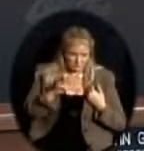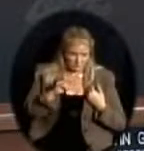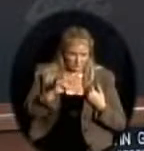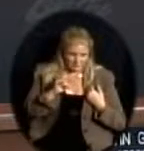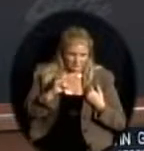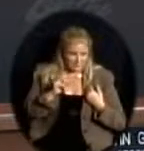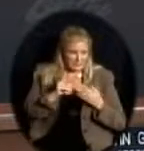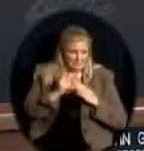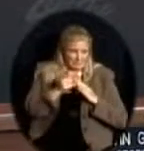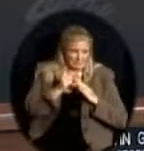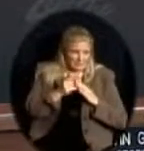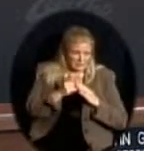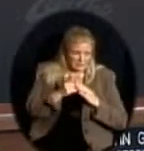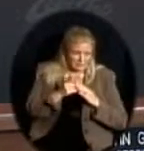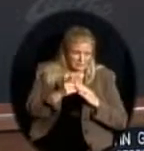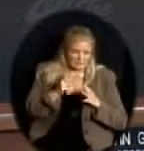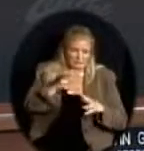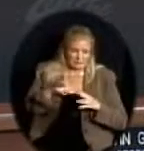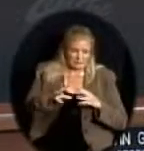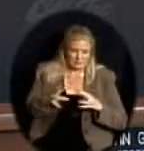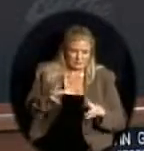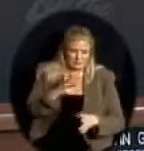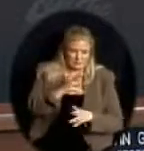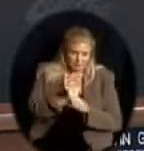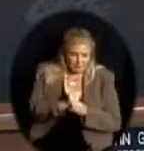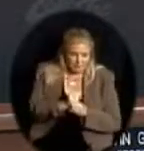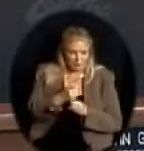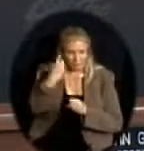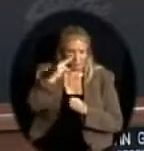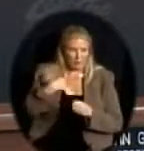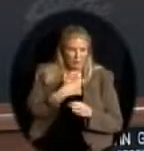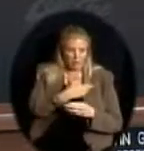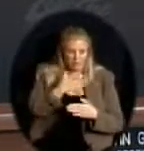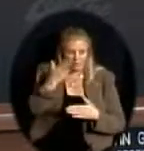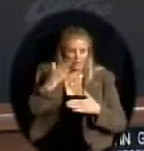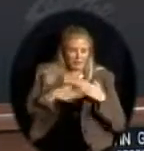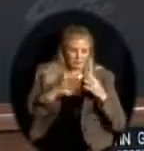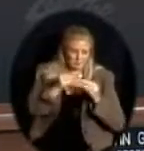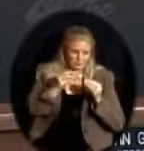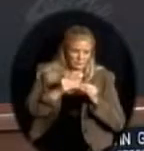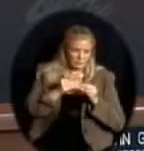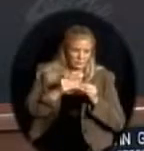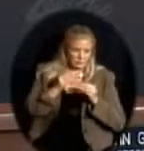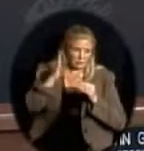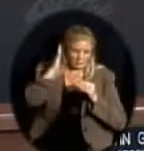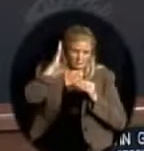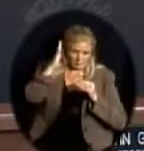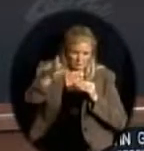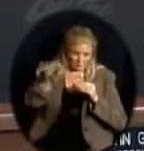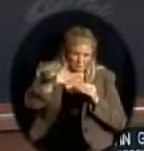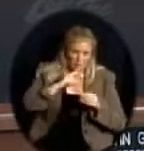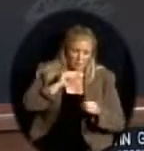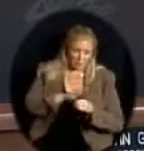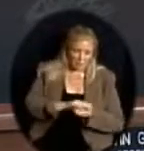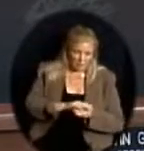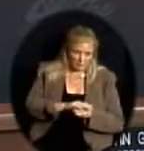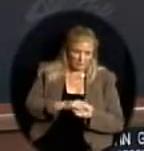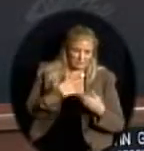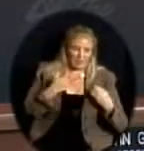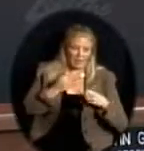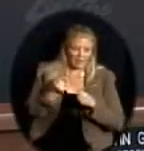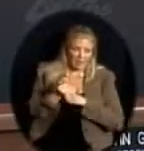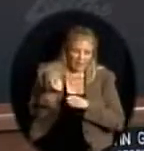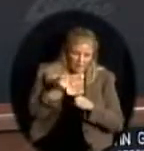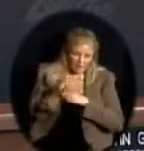summarized for us at the end of the meeting. And that is together we will retain a commitment to an annual meeting to share information and discuss issues and find